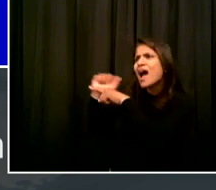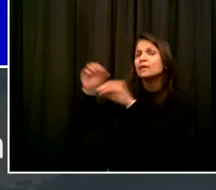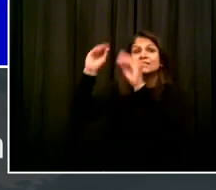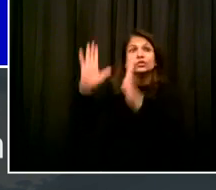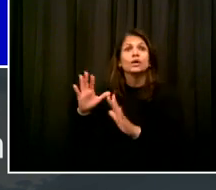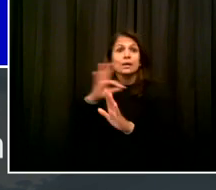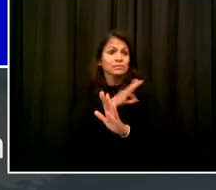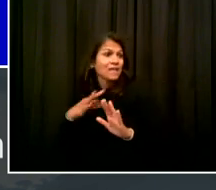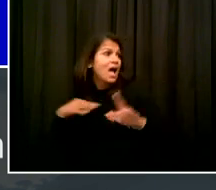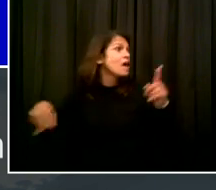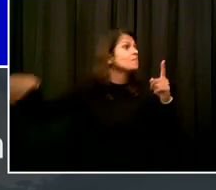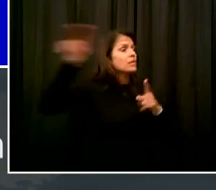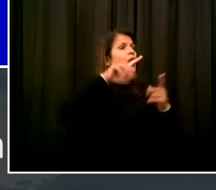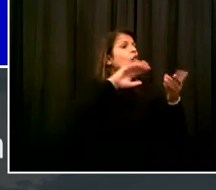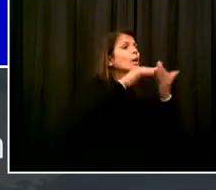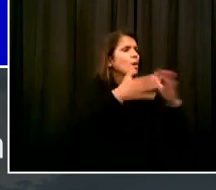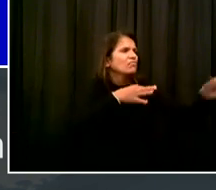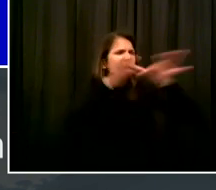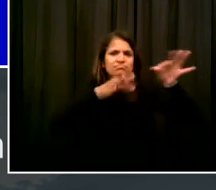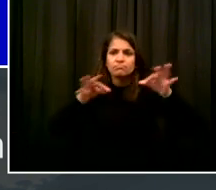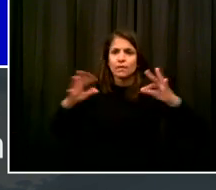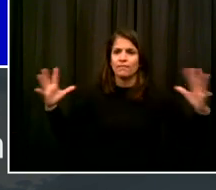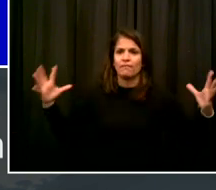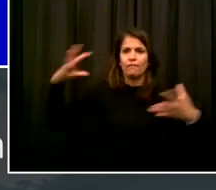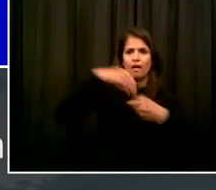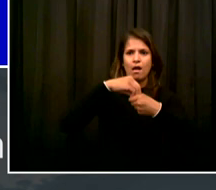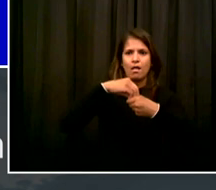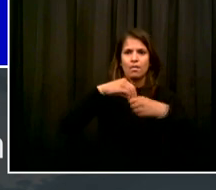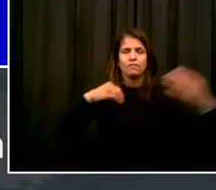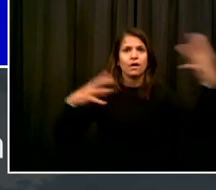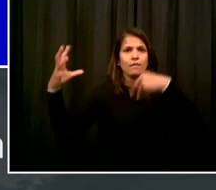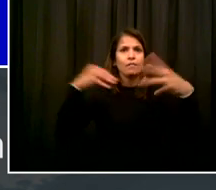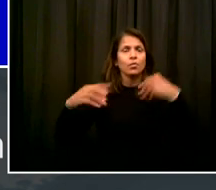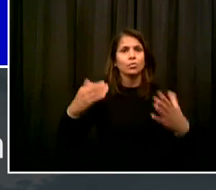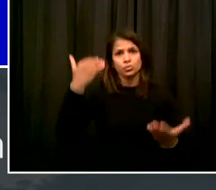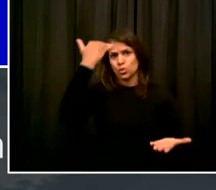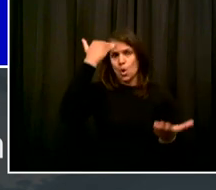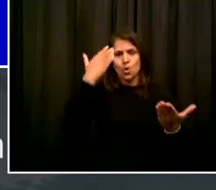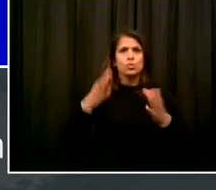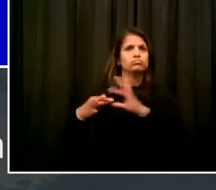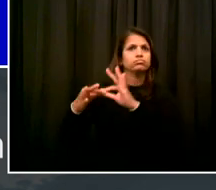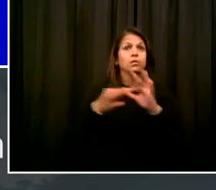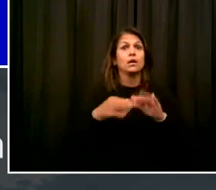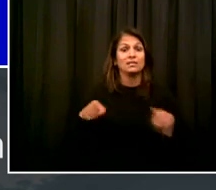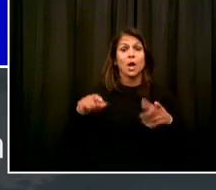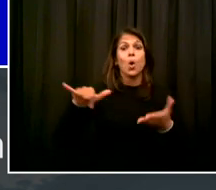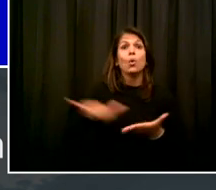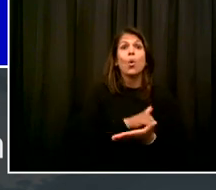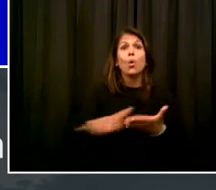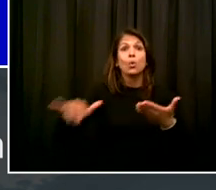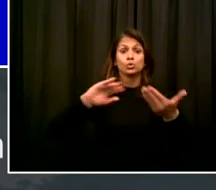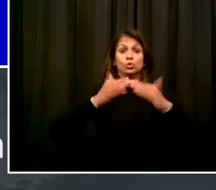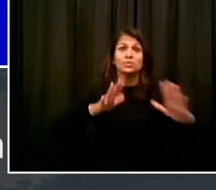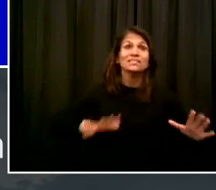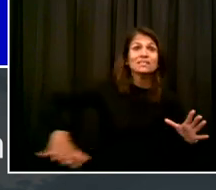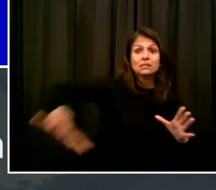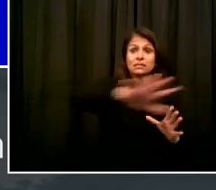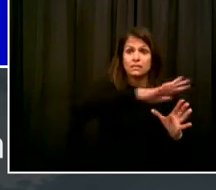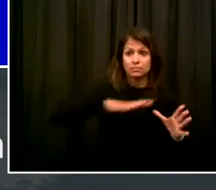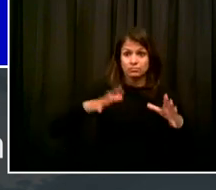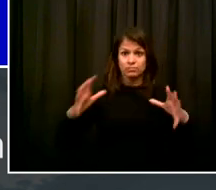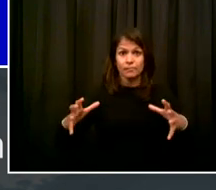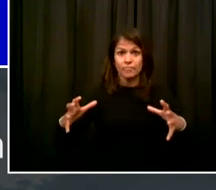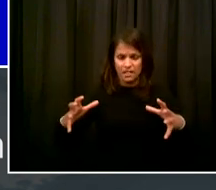City's approach to opening schools with the entire world, we looked literally at examples from around the world. We took the best, strongest